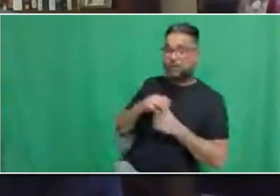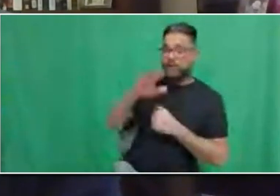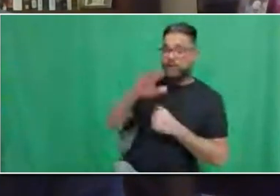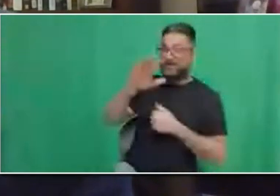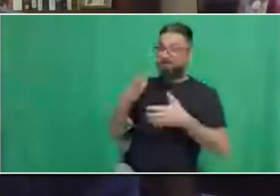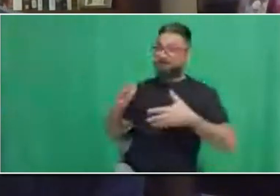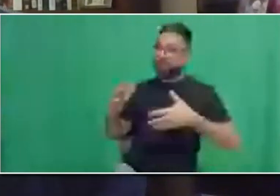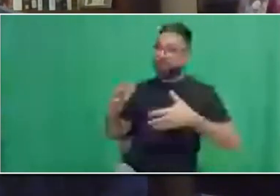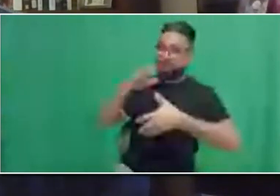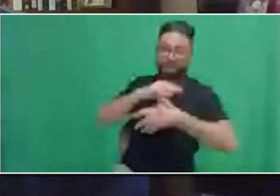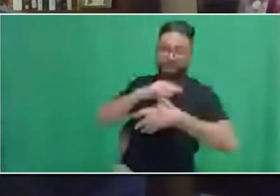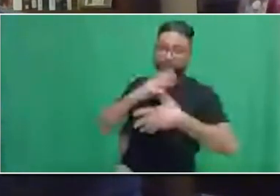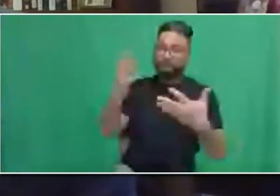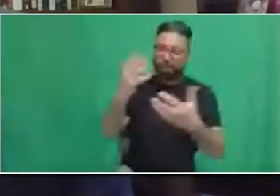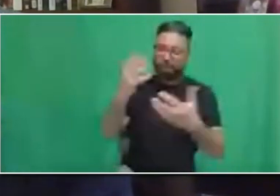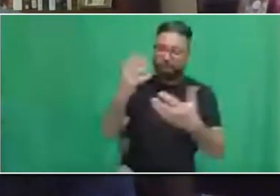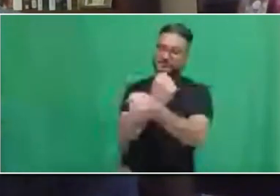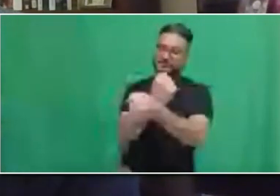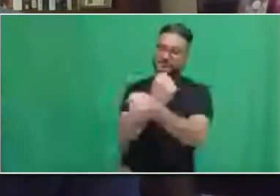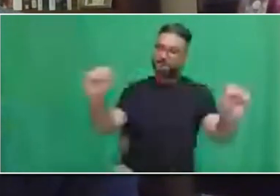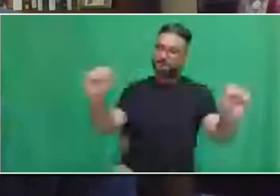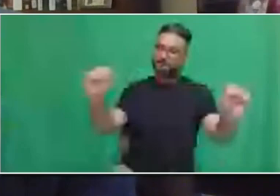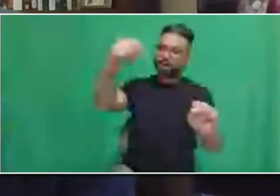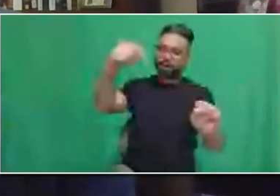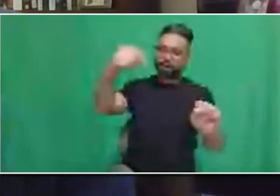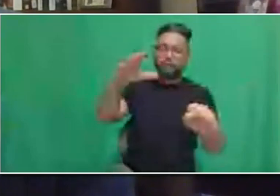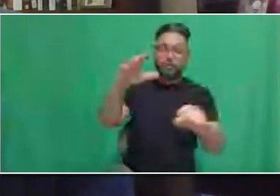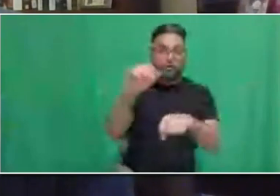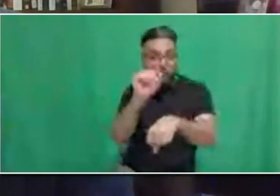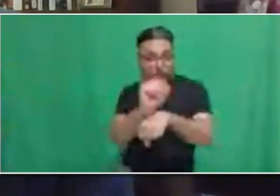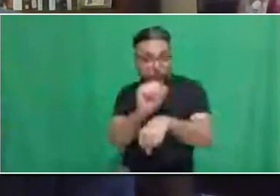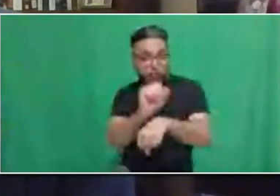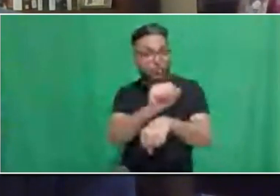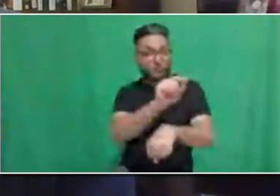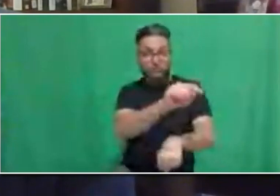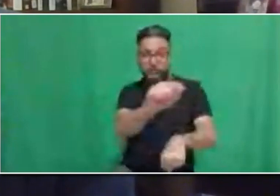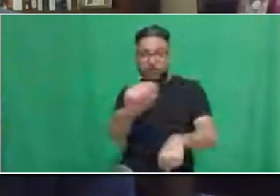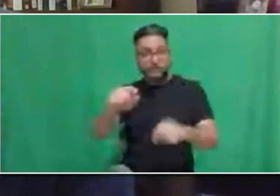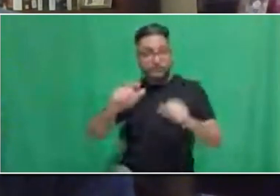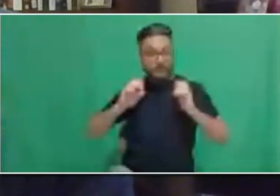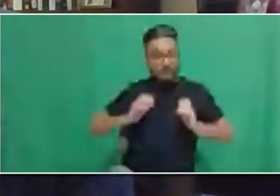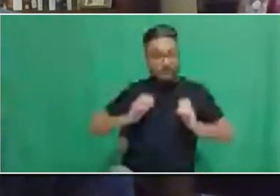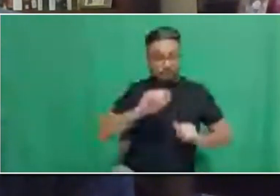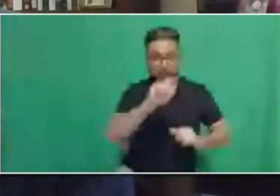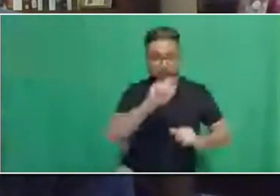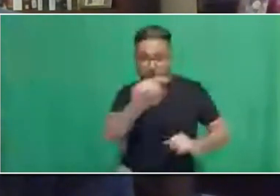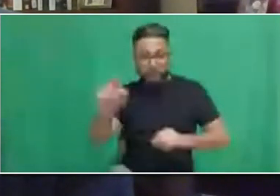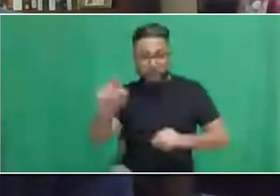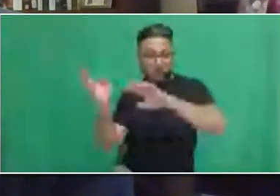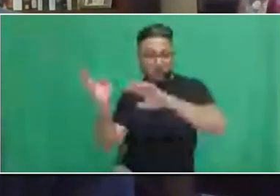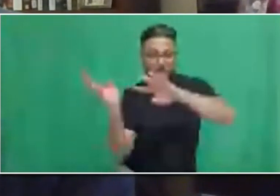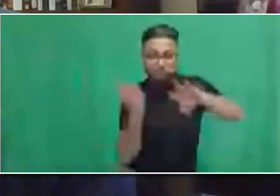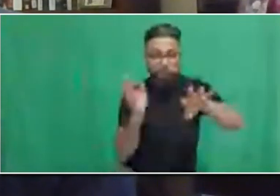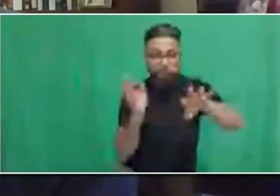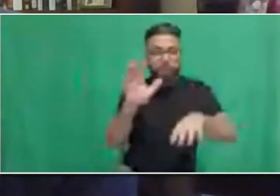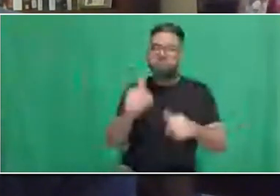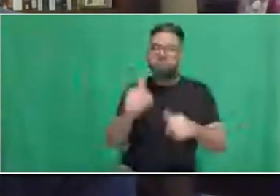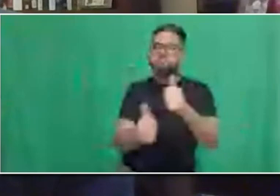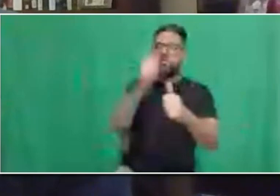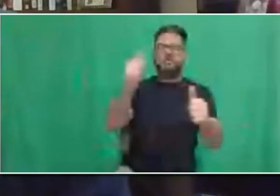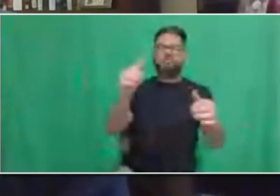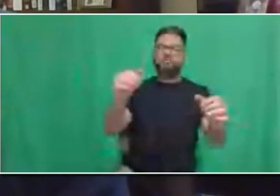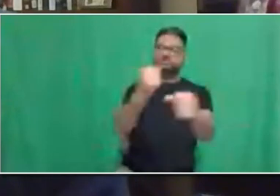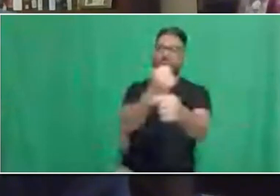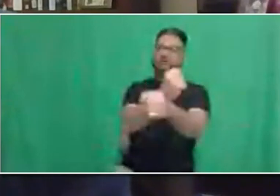decision making. To protect customers, we've introduced multiple daily vehicle cleanings. We are deploying additional service to our